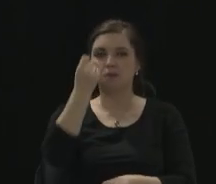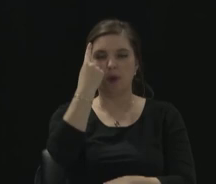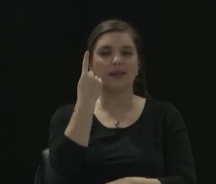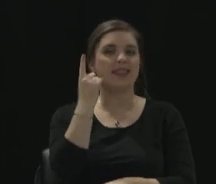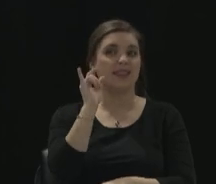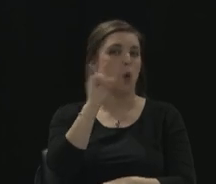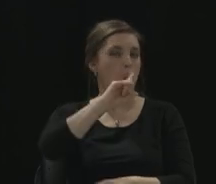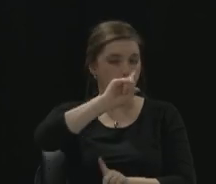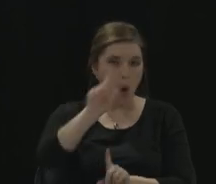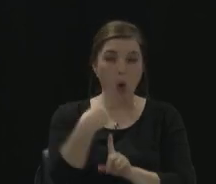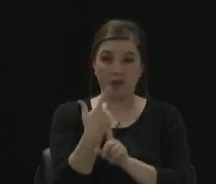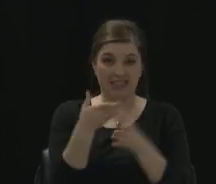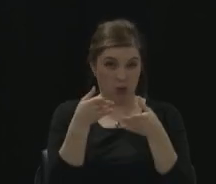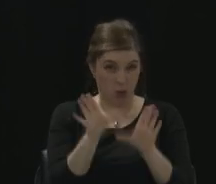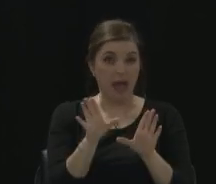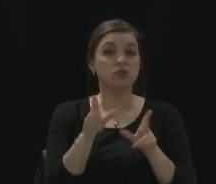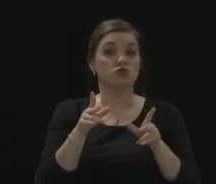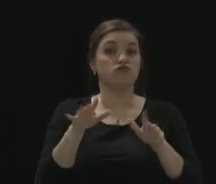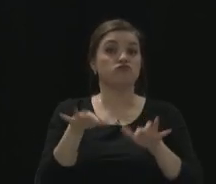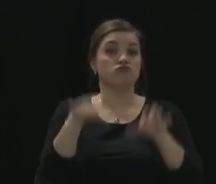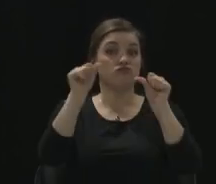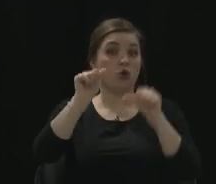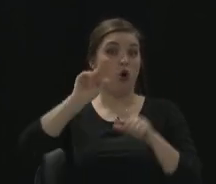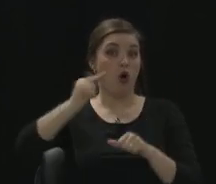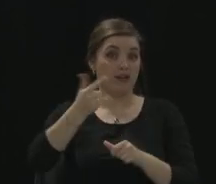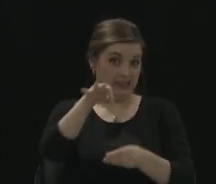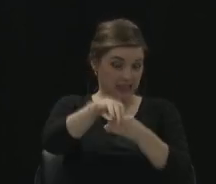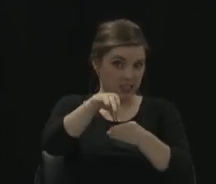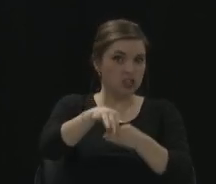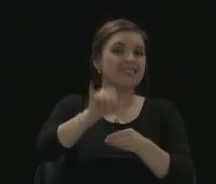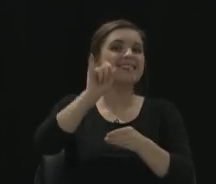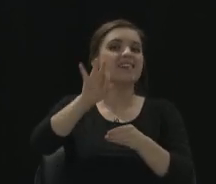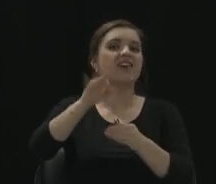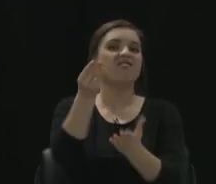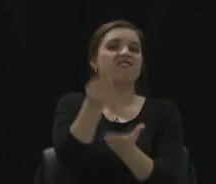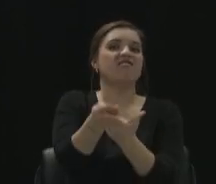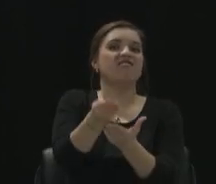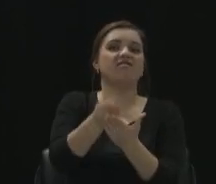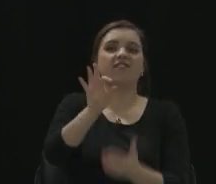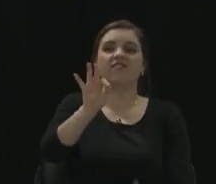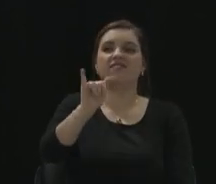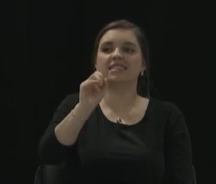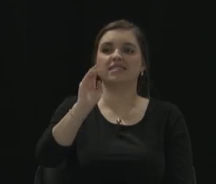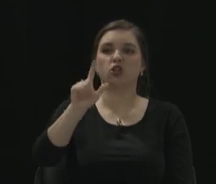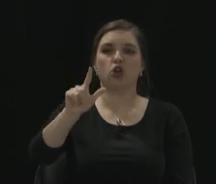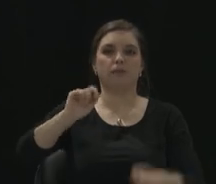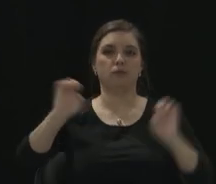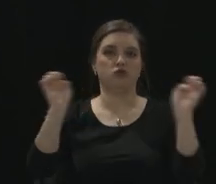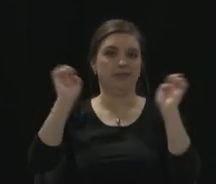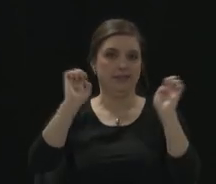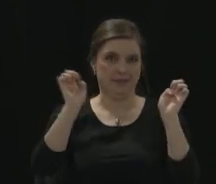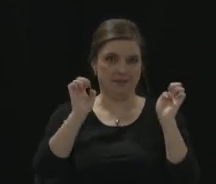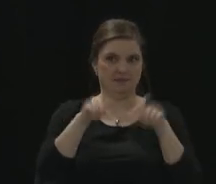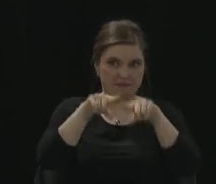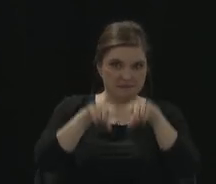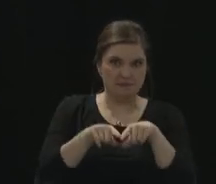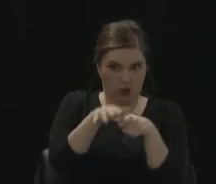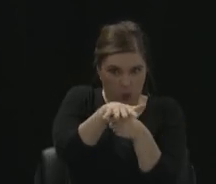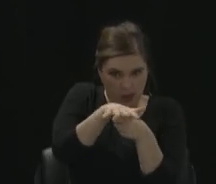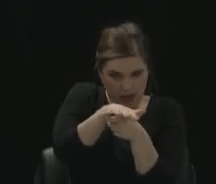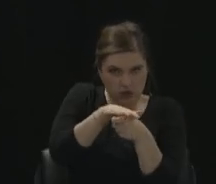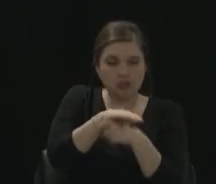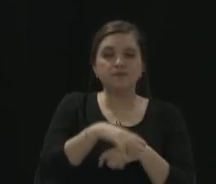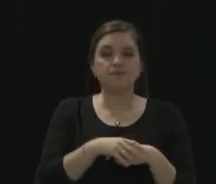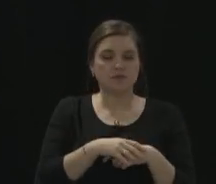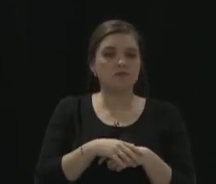only way to have an August election. And that gives us enough time and enough ability to make sure that we're ready